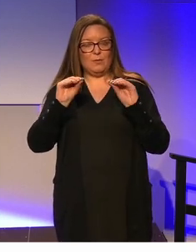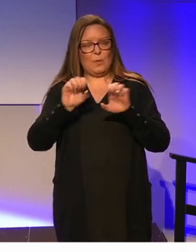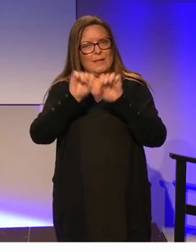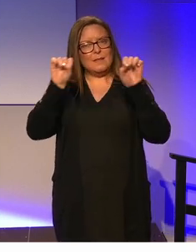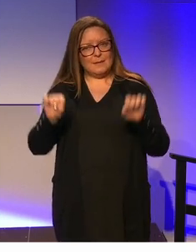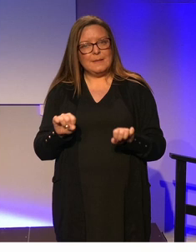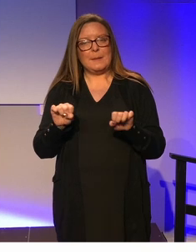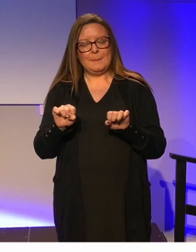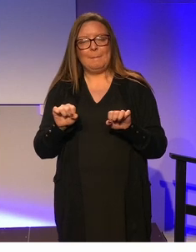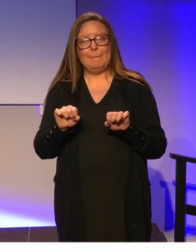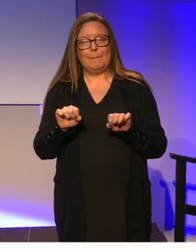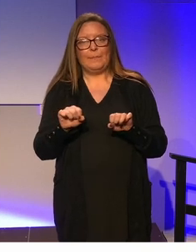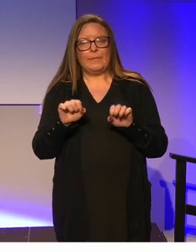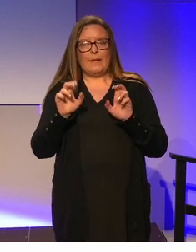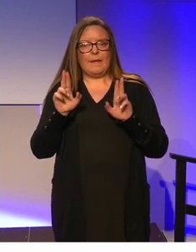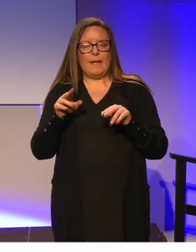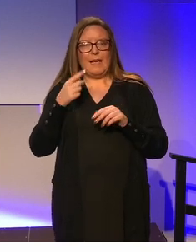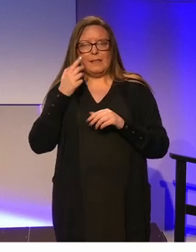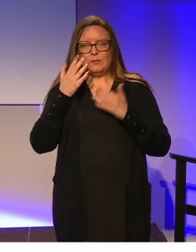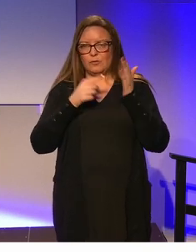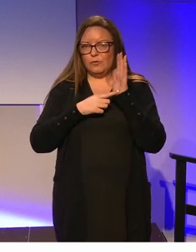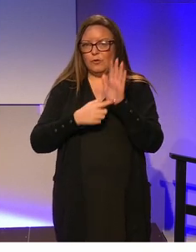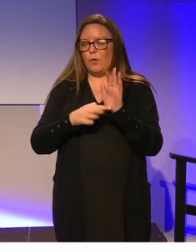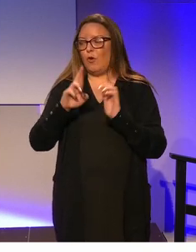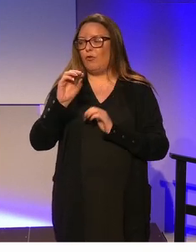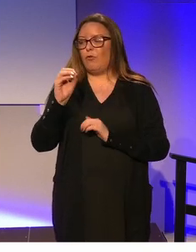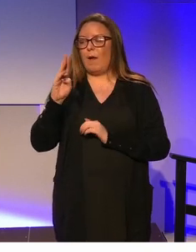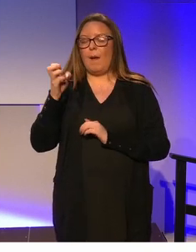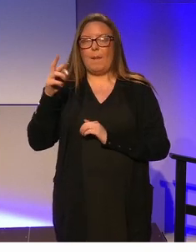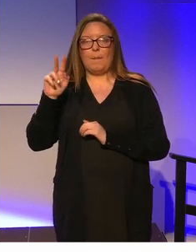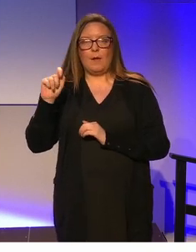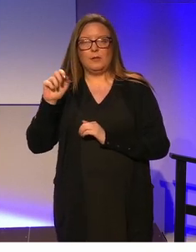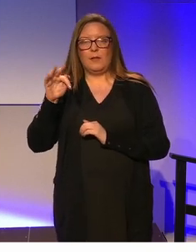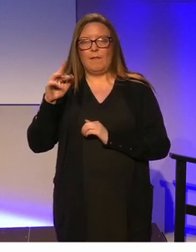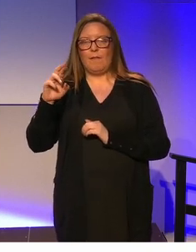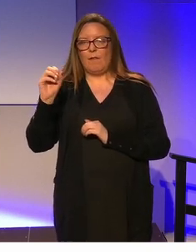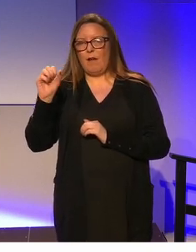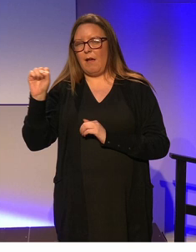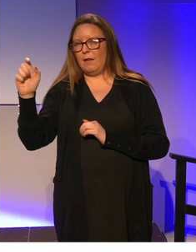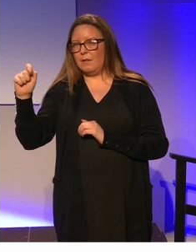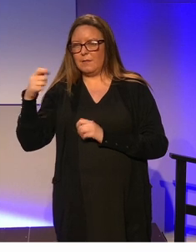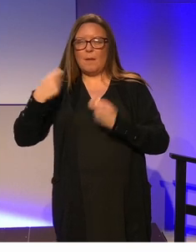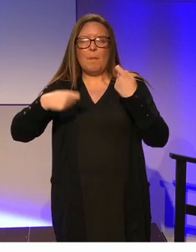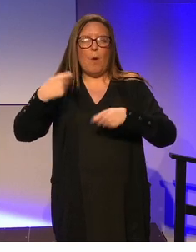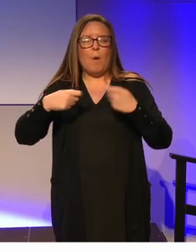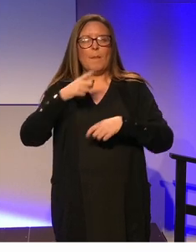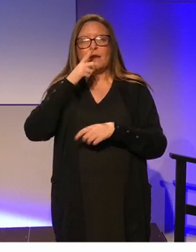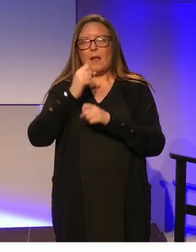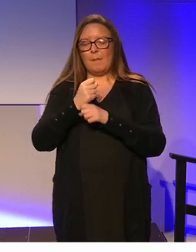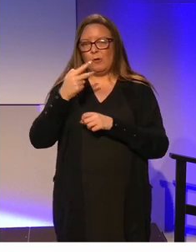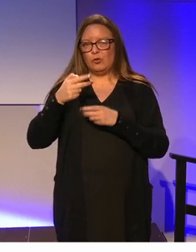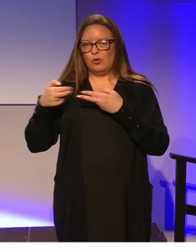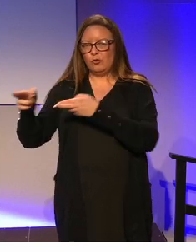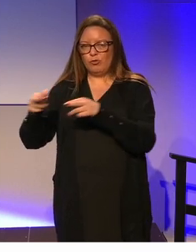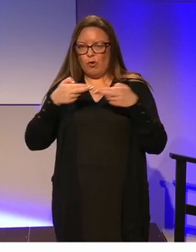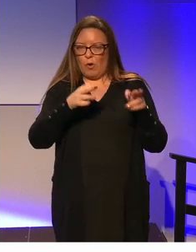deliberately portraying Robert Frost's The Road Not Taken, that poem, about the two roads diverging